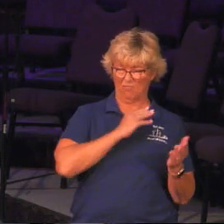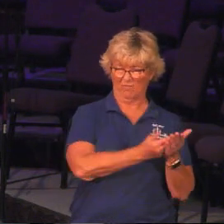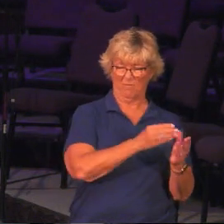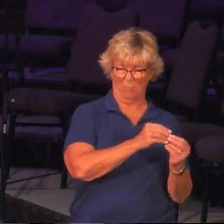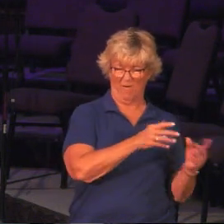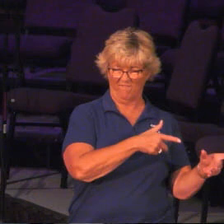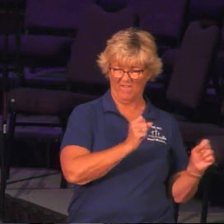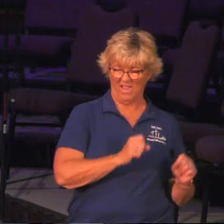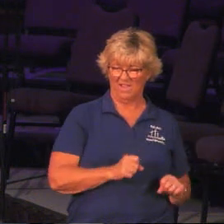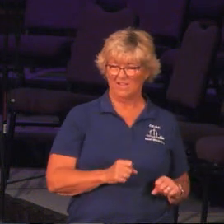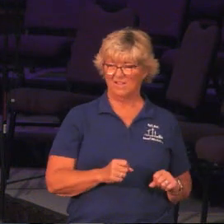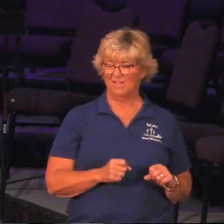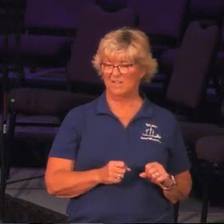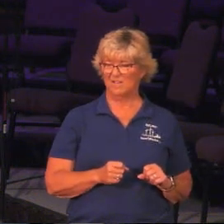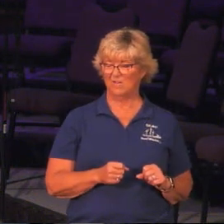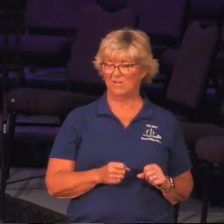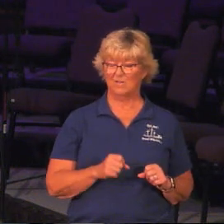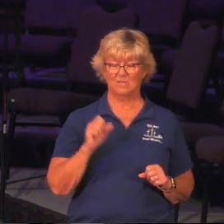quicker.